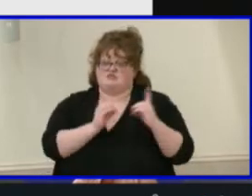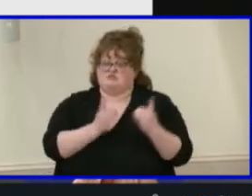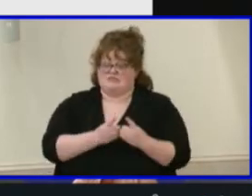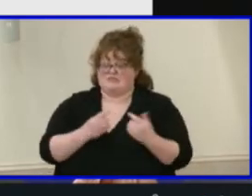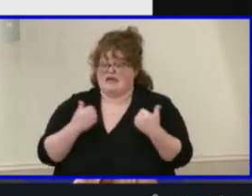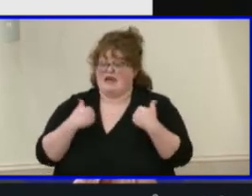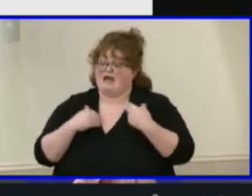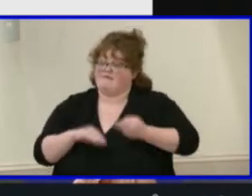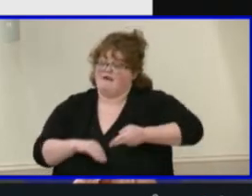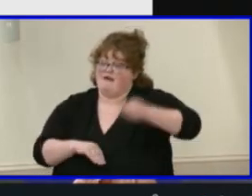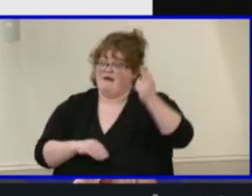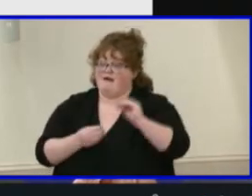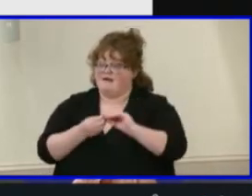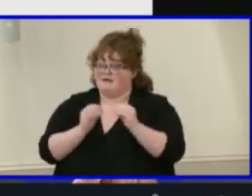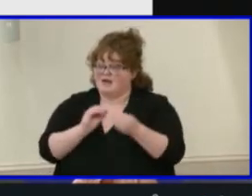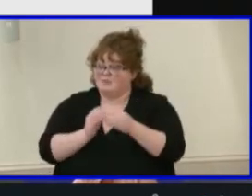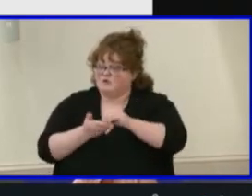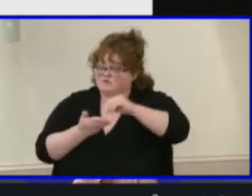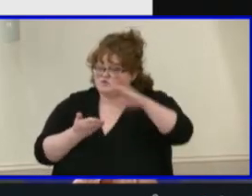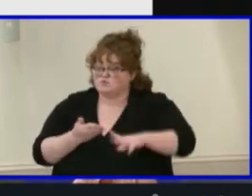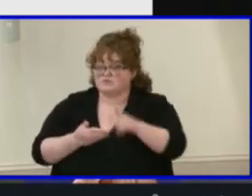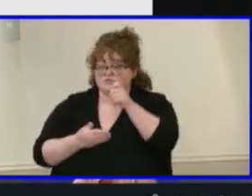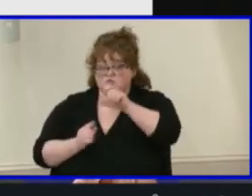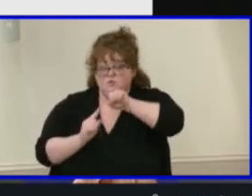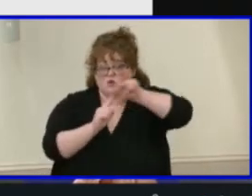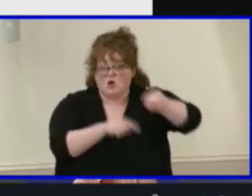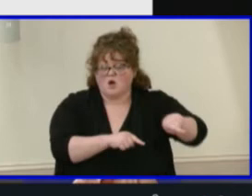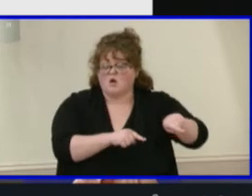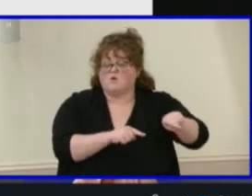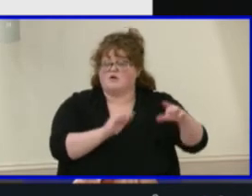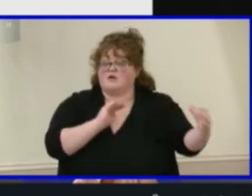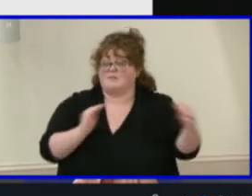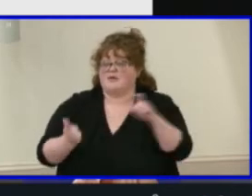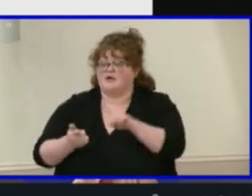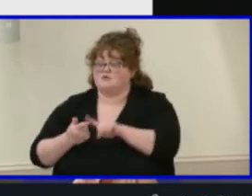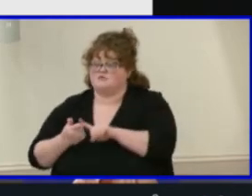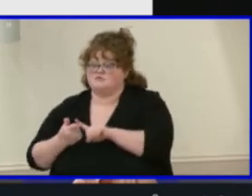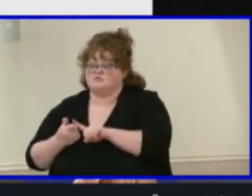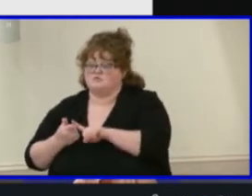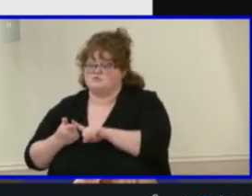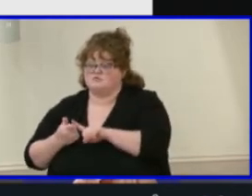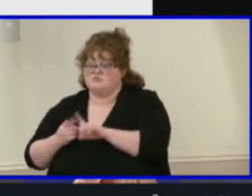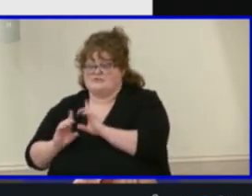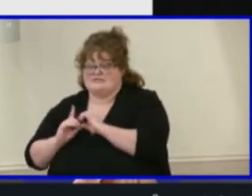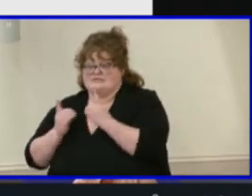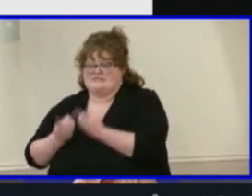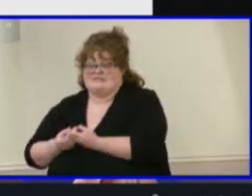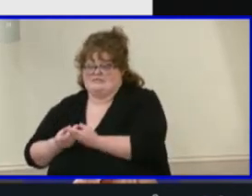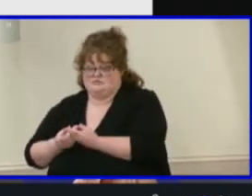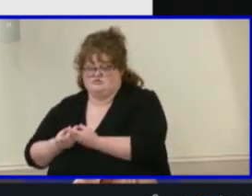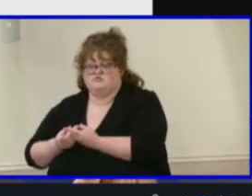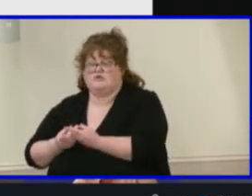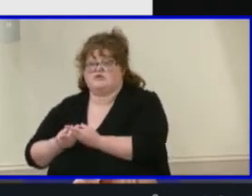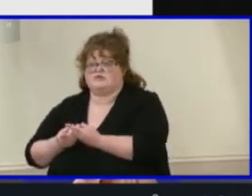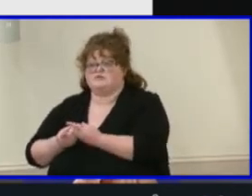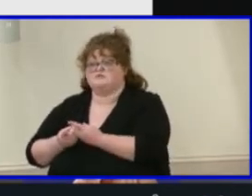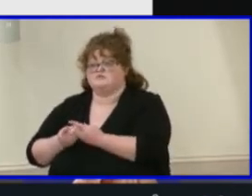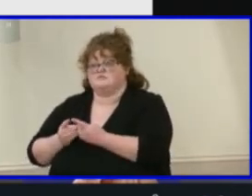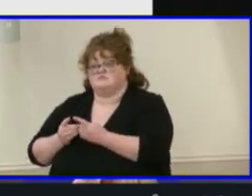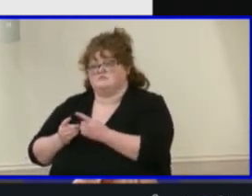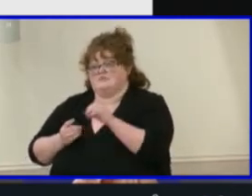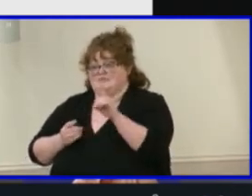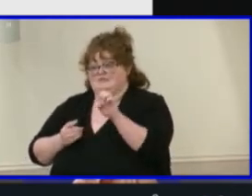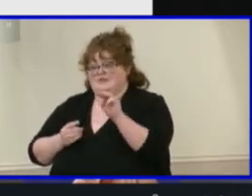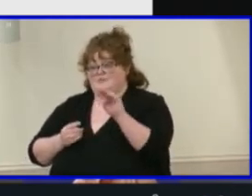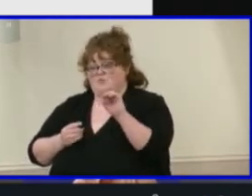number of students attending Maggie Walker when comparing the data to our district enrollment demographics. Equal